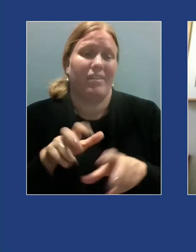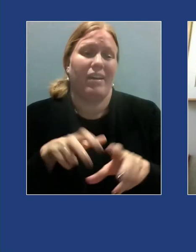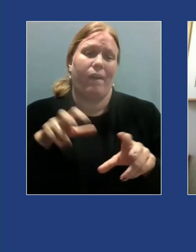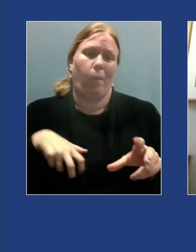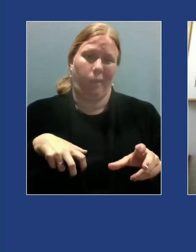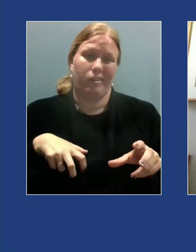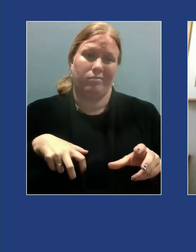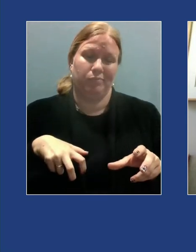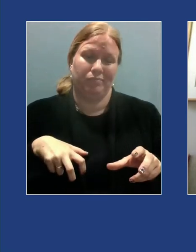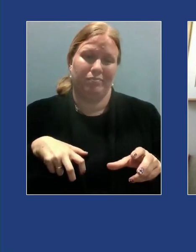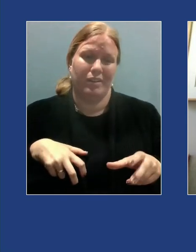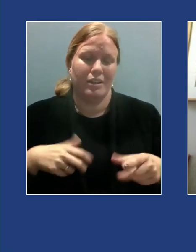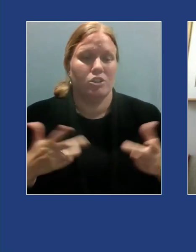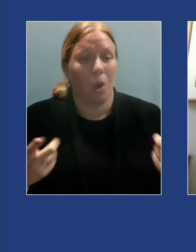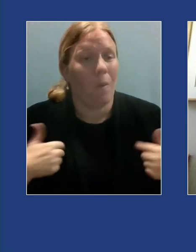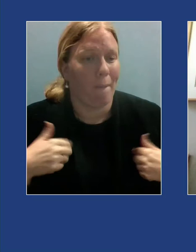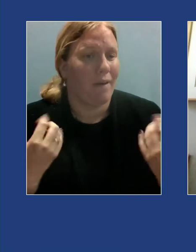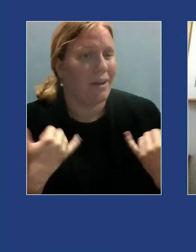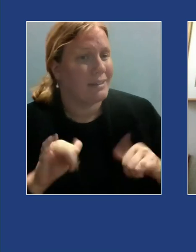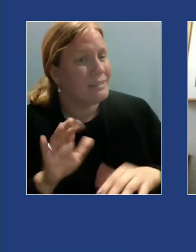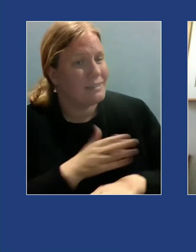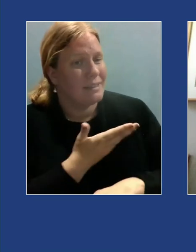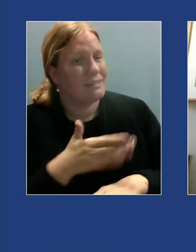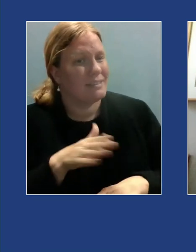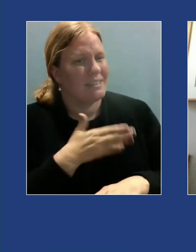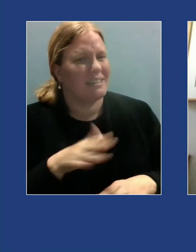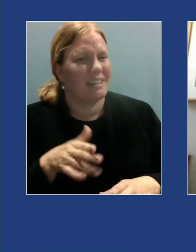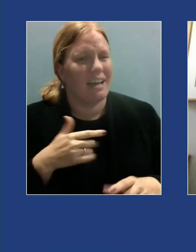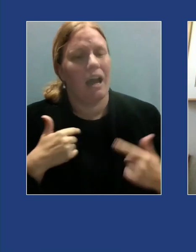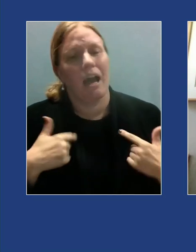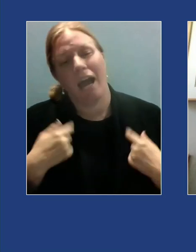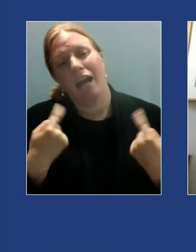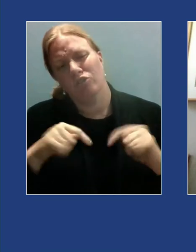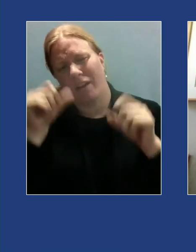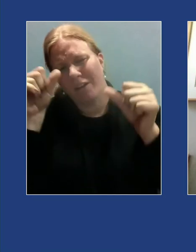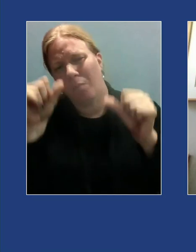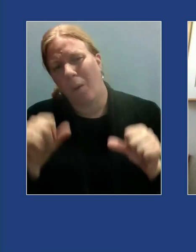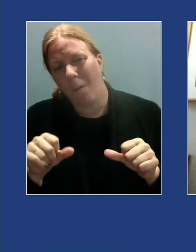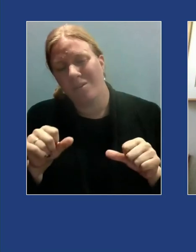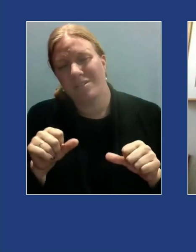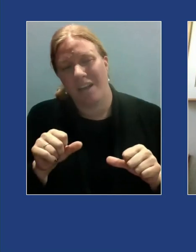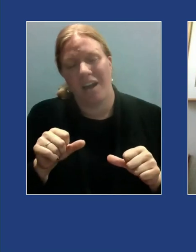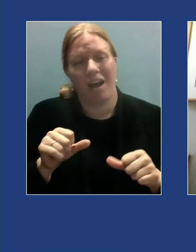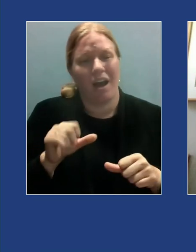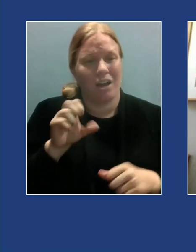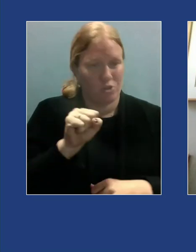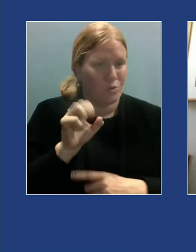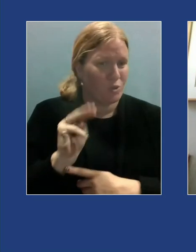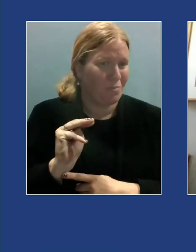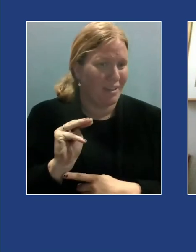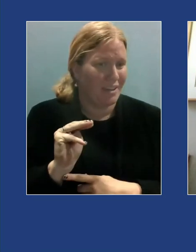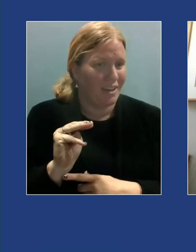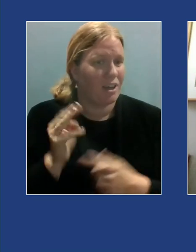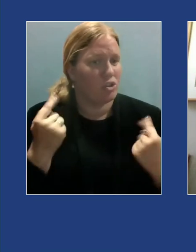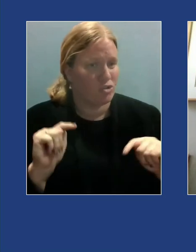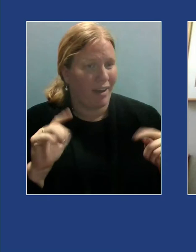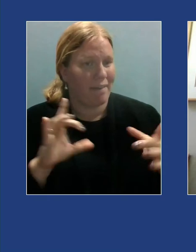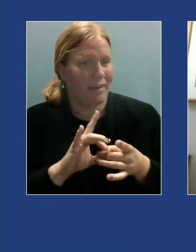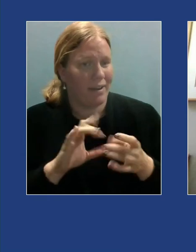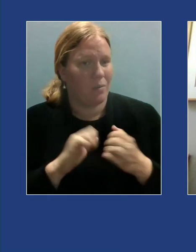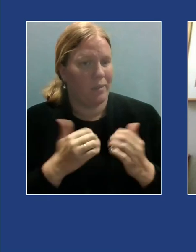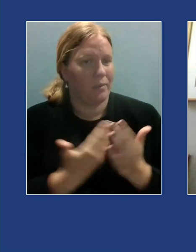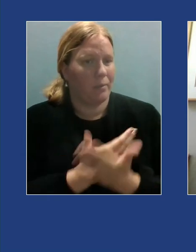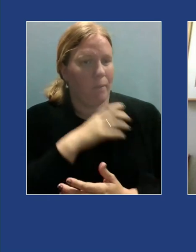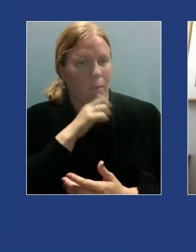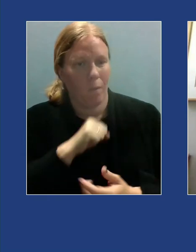media social media is tricky for me I post frequently and enjoy connecting with new and old friends but sometimes I get overwhelmed